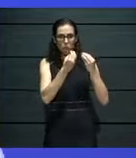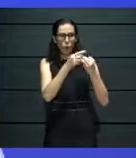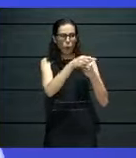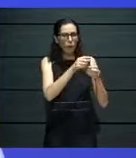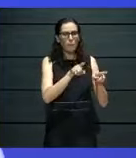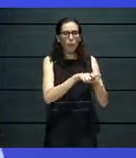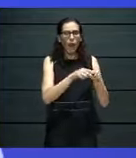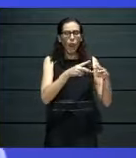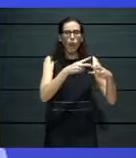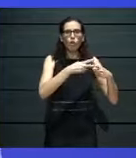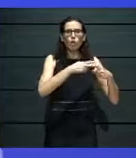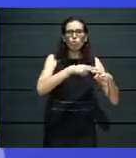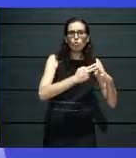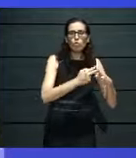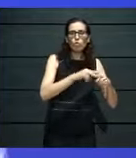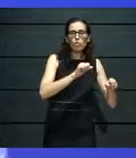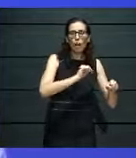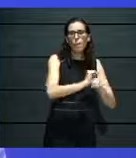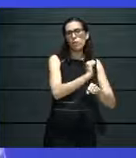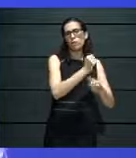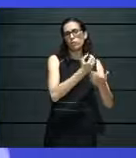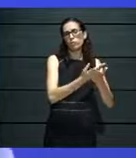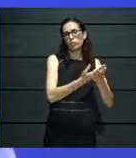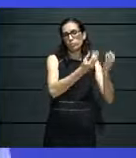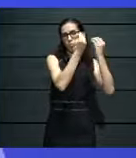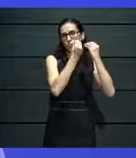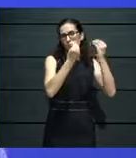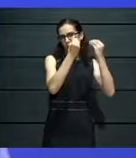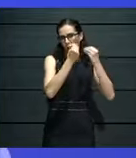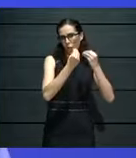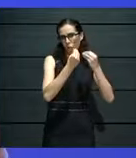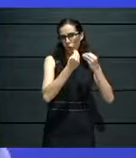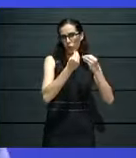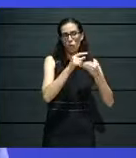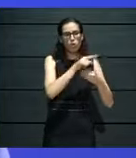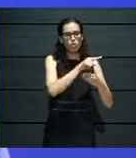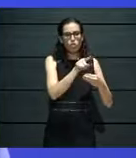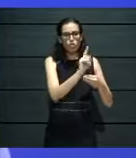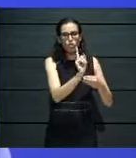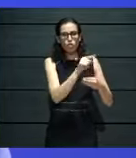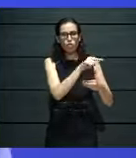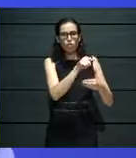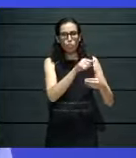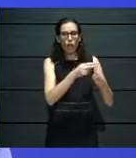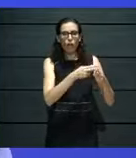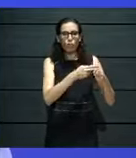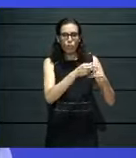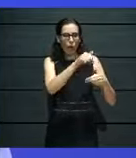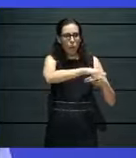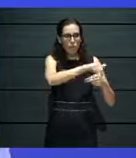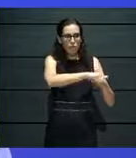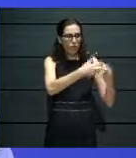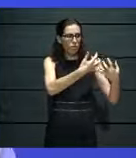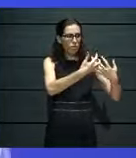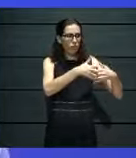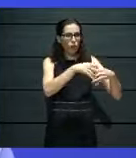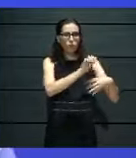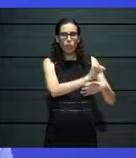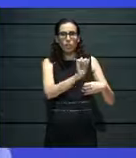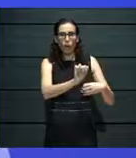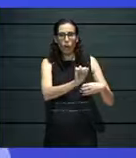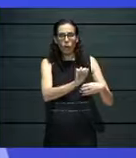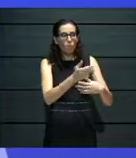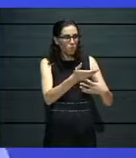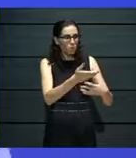that today's youths are working with. Especially in a post-COVID world, where everything is done online,